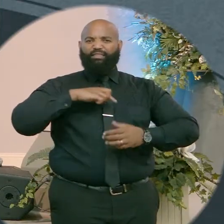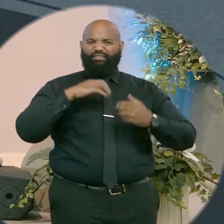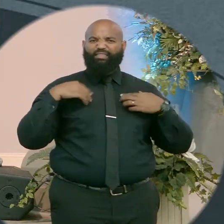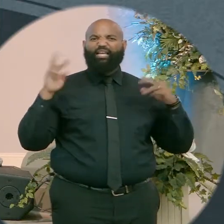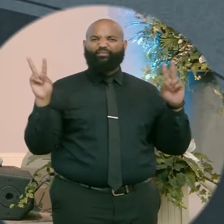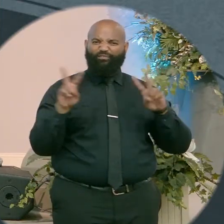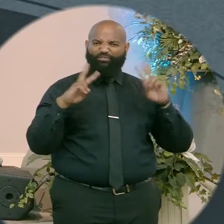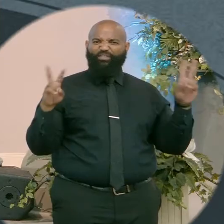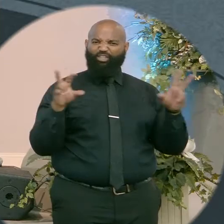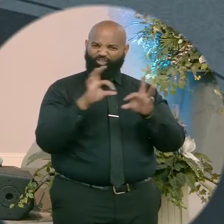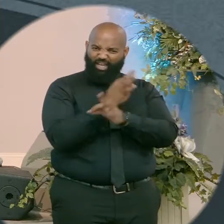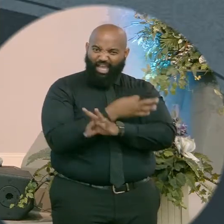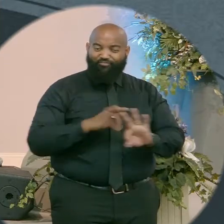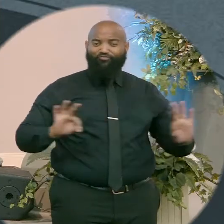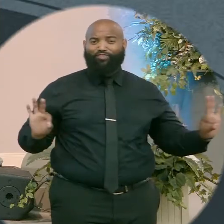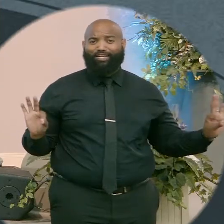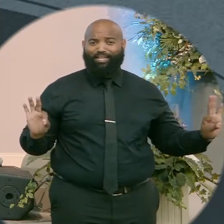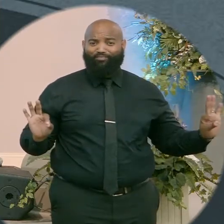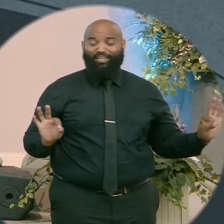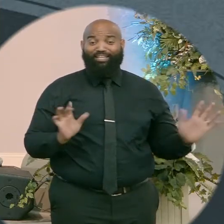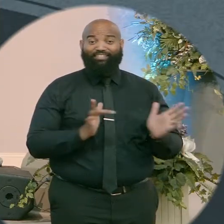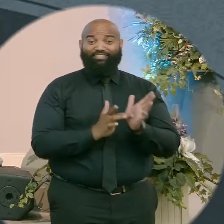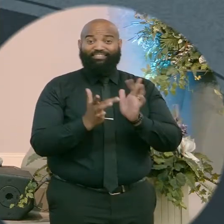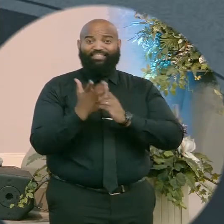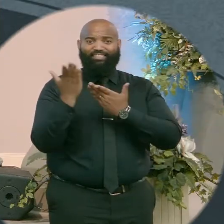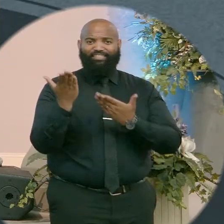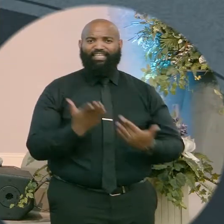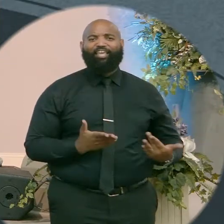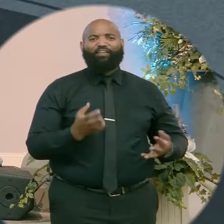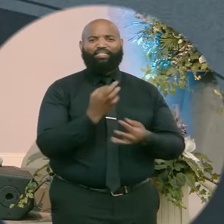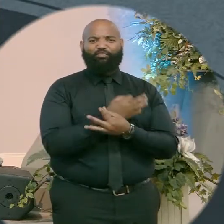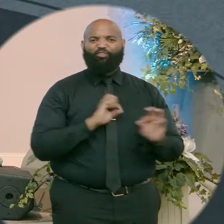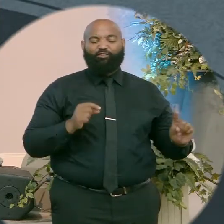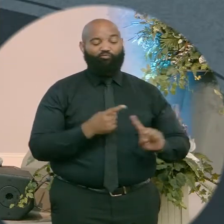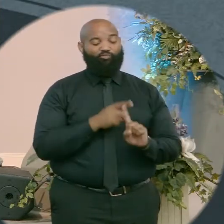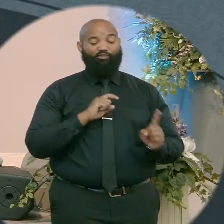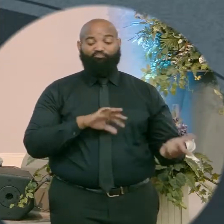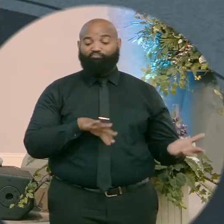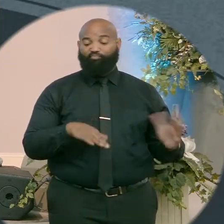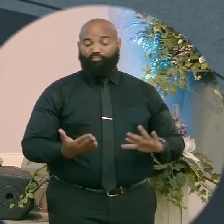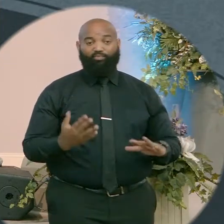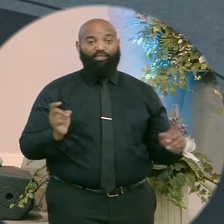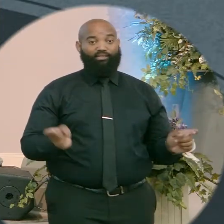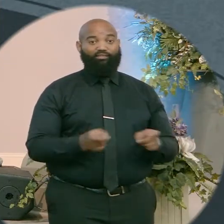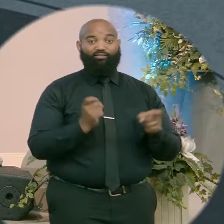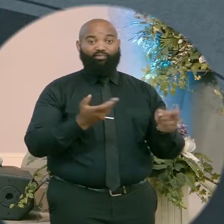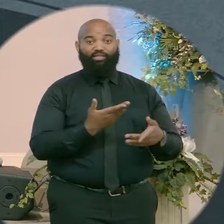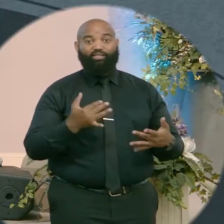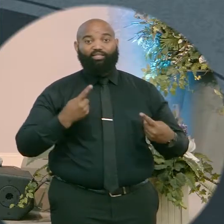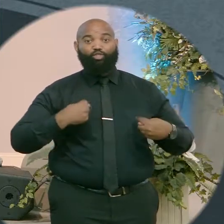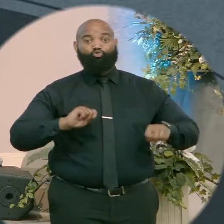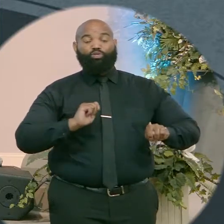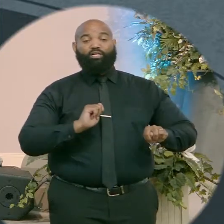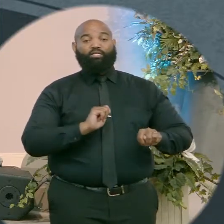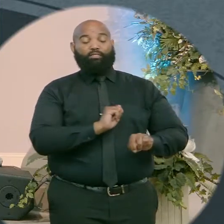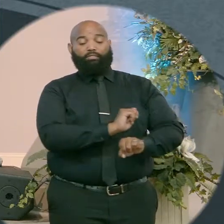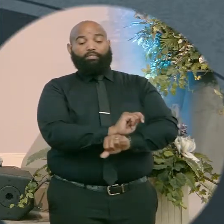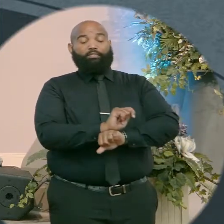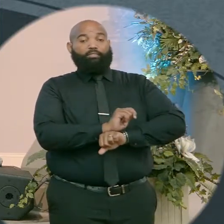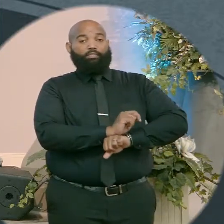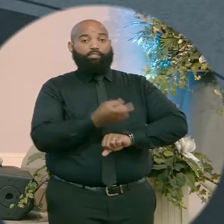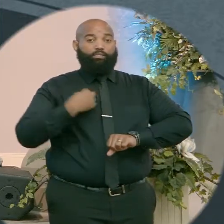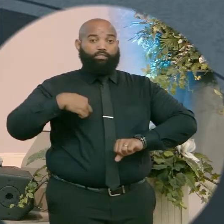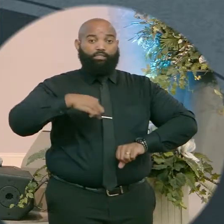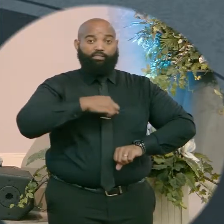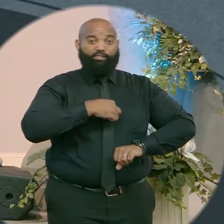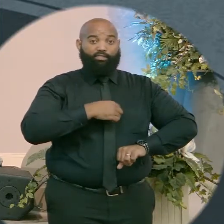for our freedom. He came to free us from death, sin, and anything that attempts to enslave us. He